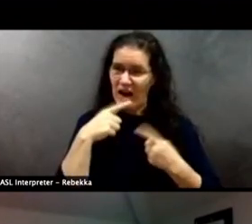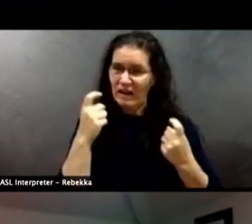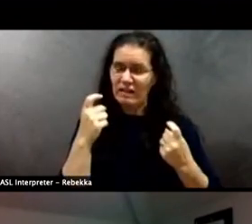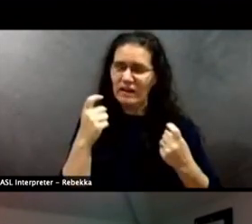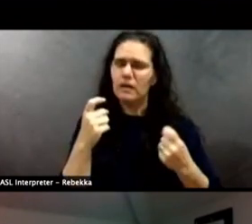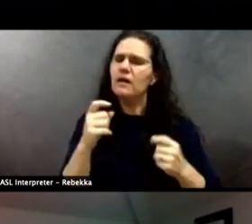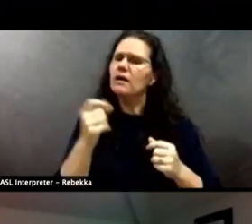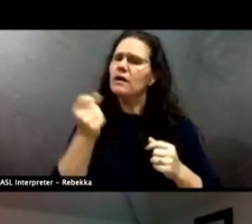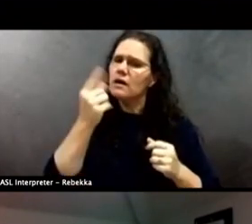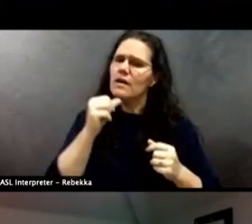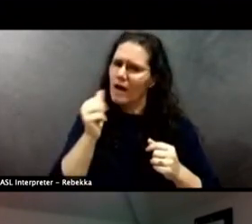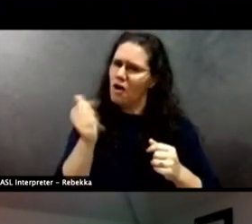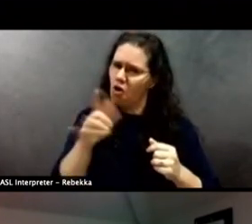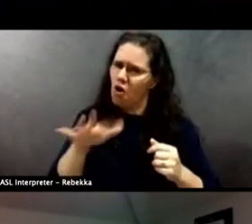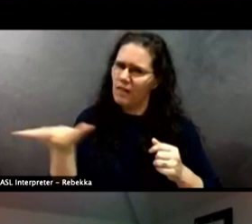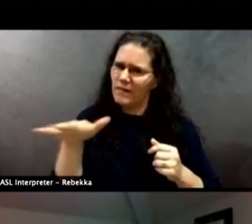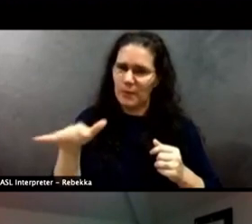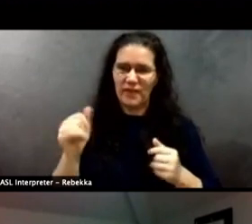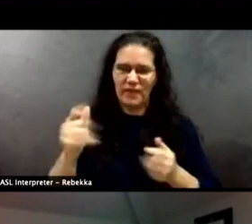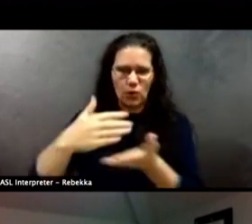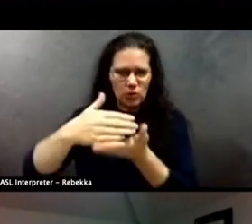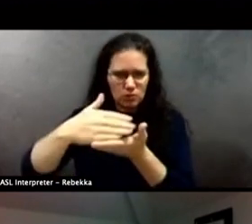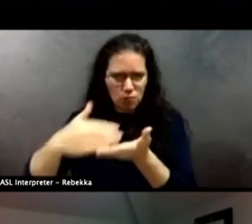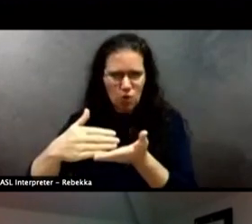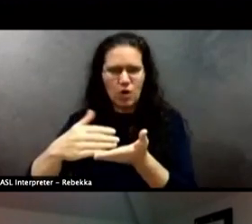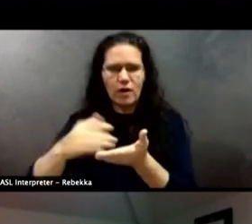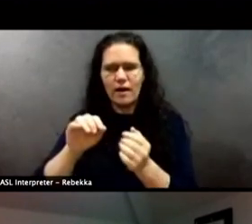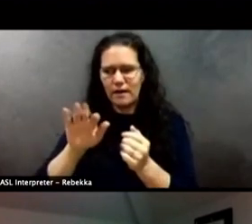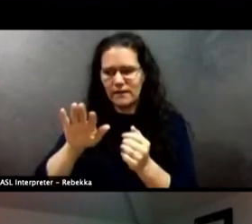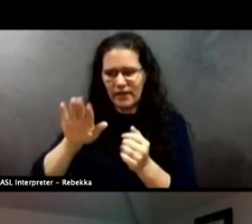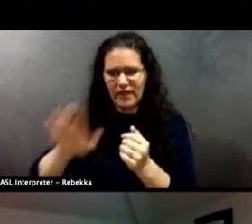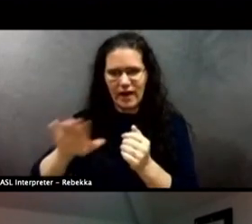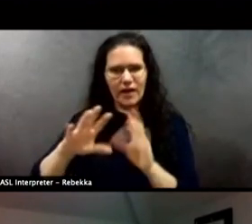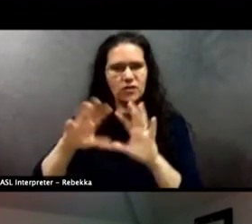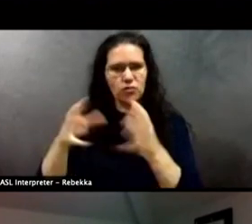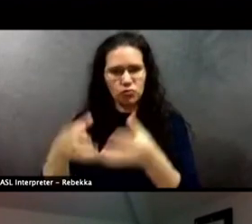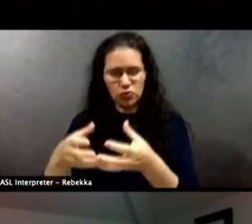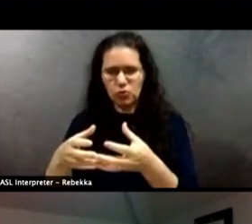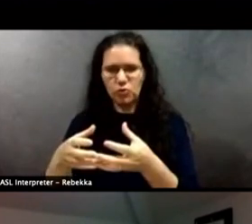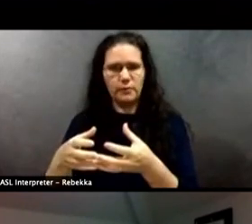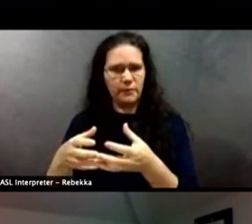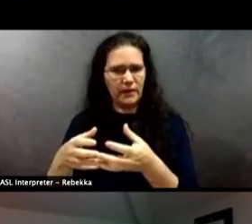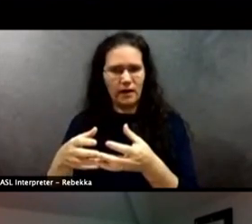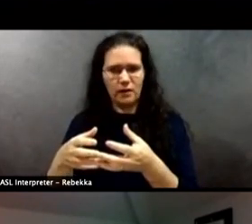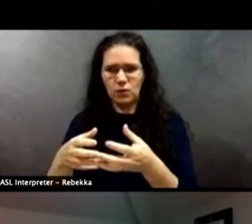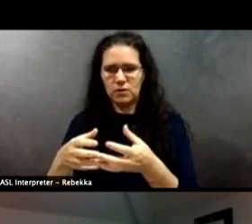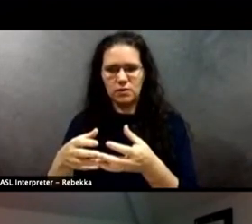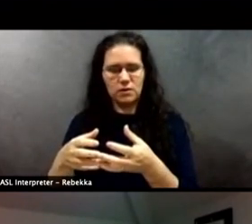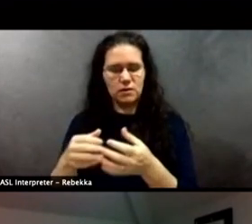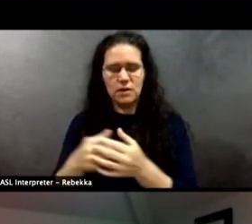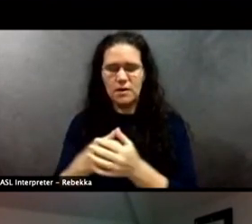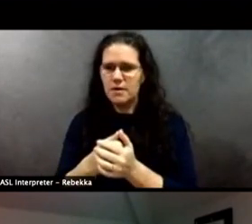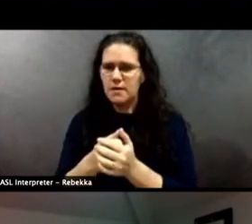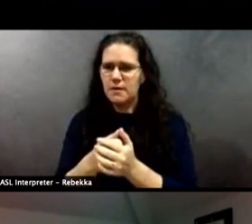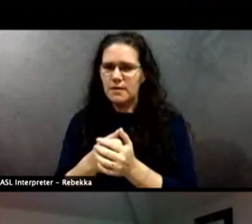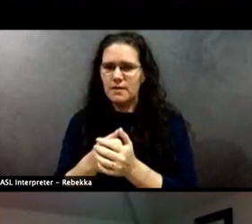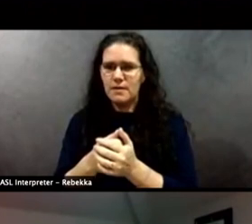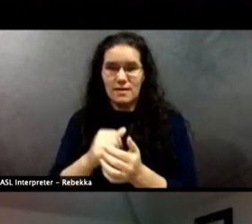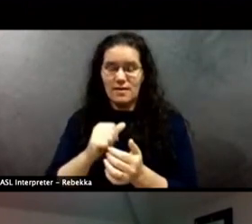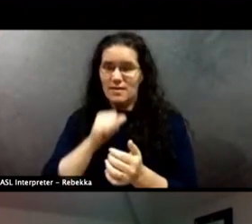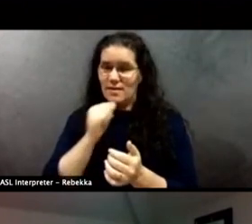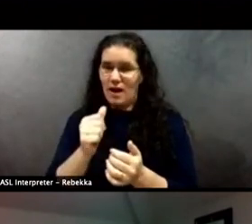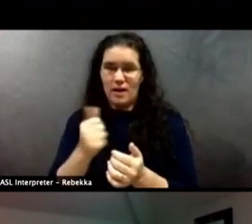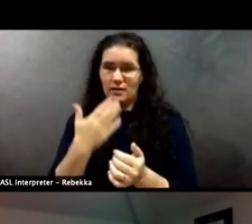all of it, not all of it, but there was a segment of that of that group that was not so well